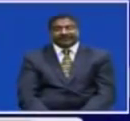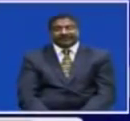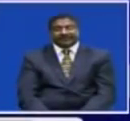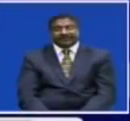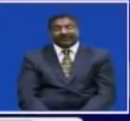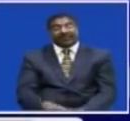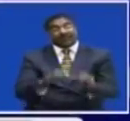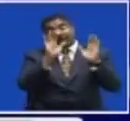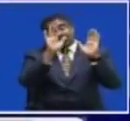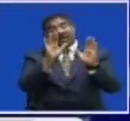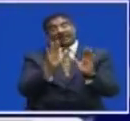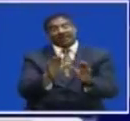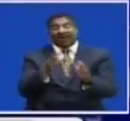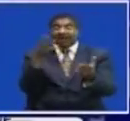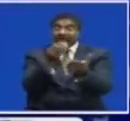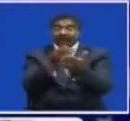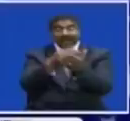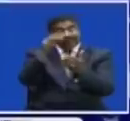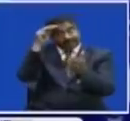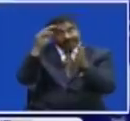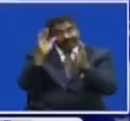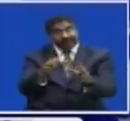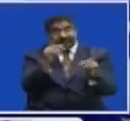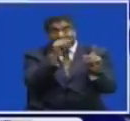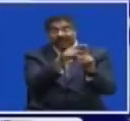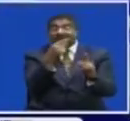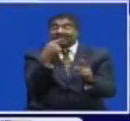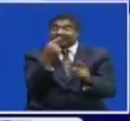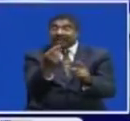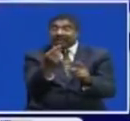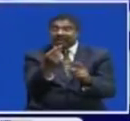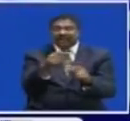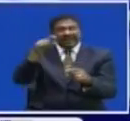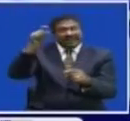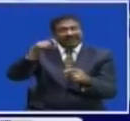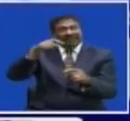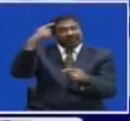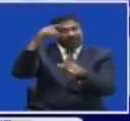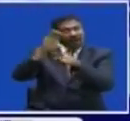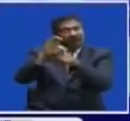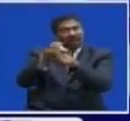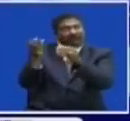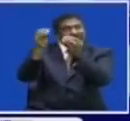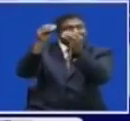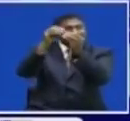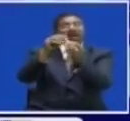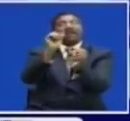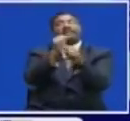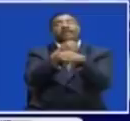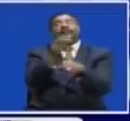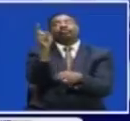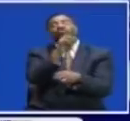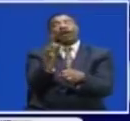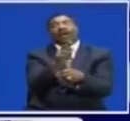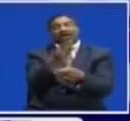Quite commendable there now Finance Minister Margaret Monakato says the increase in the demand for copper has stabilised their exchange